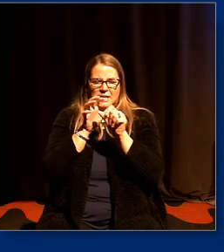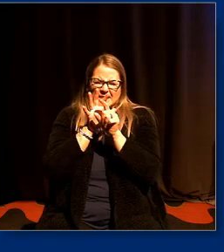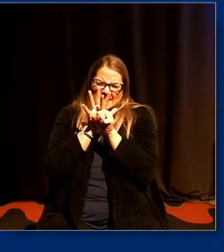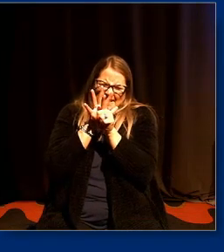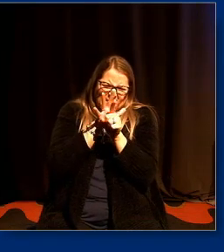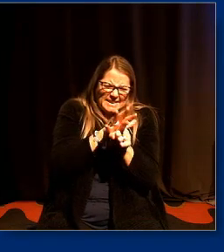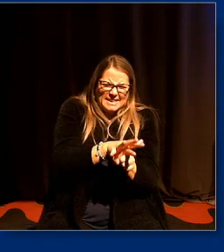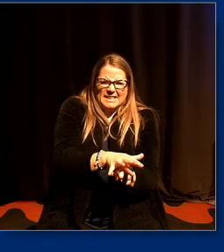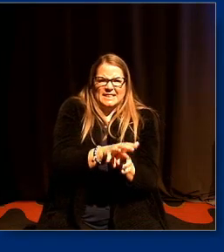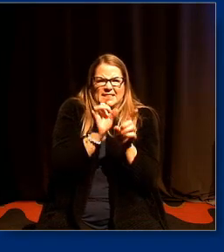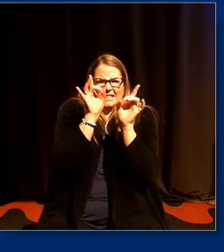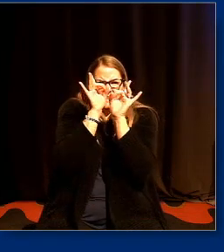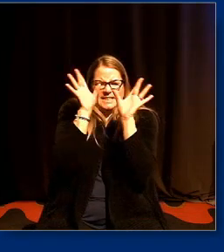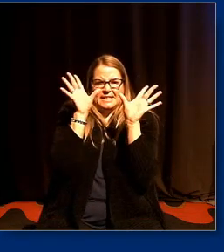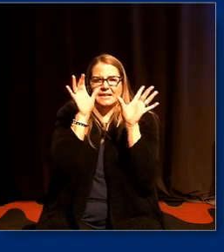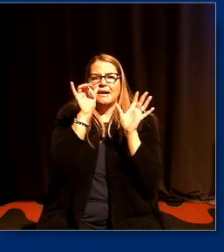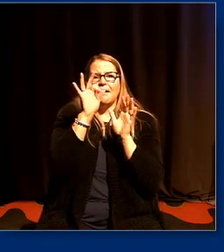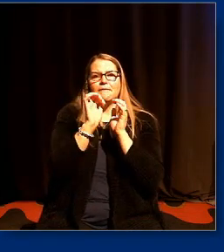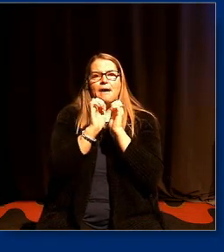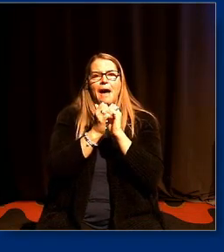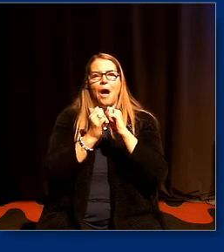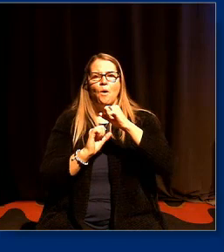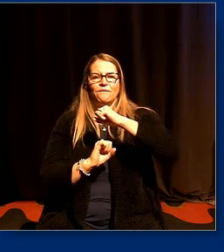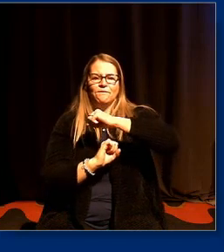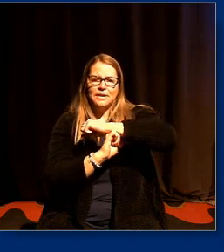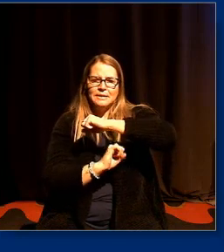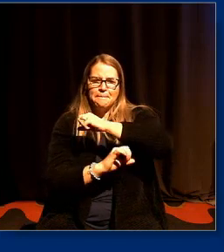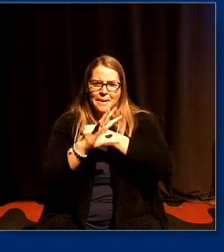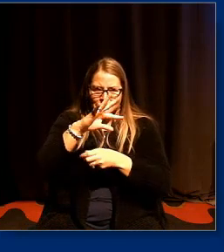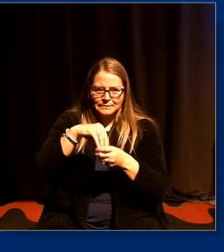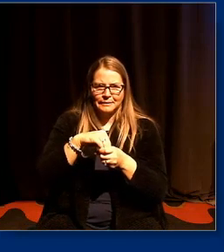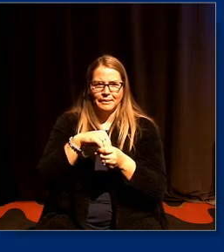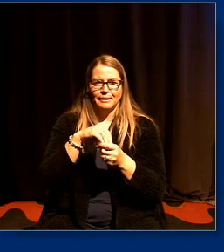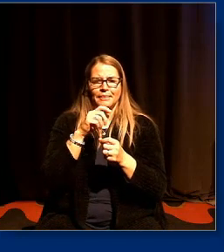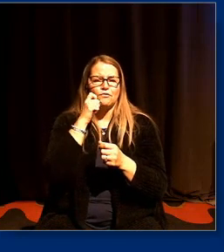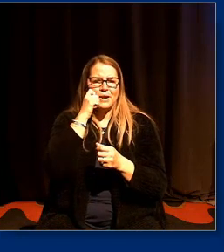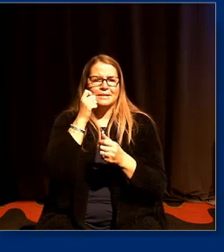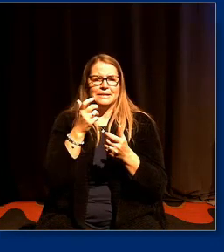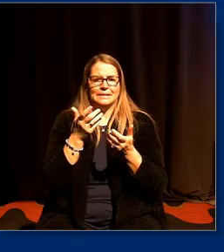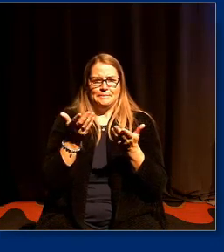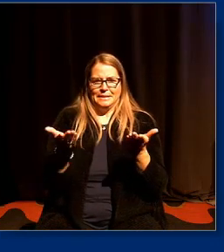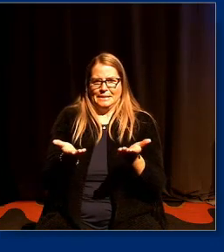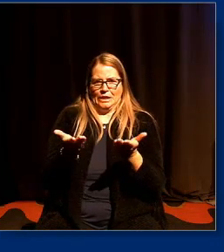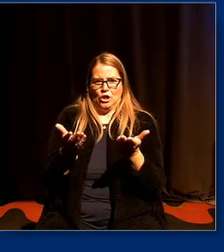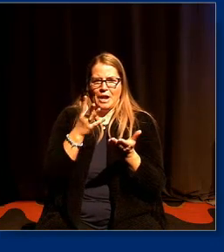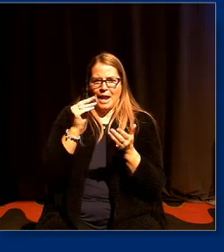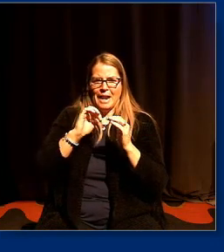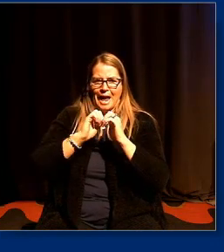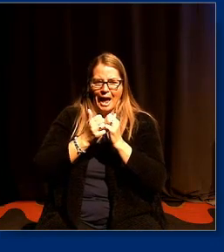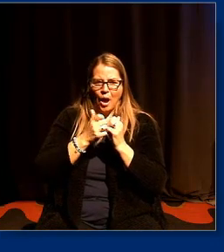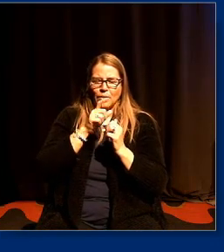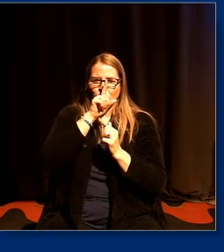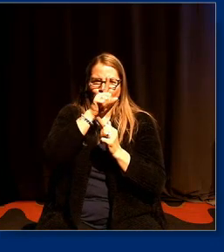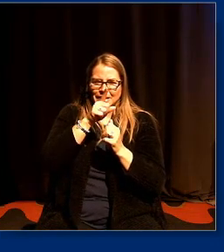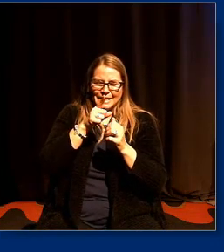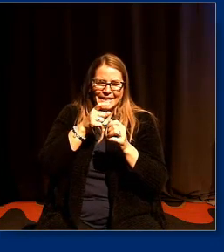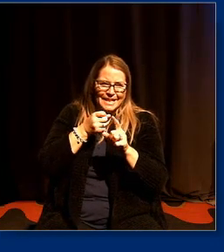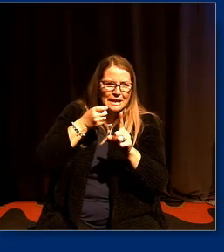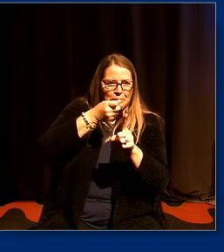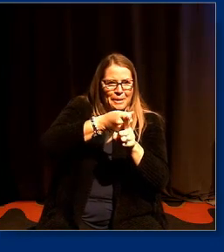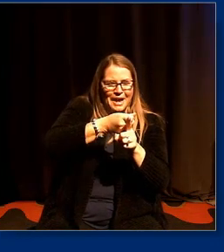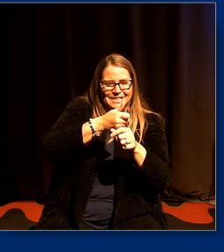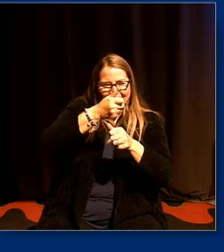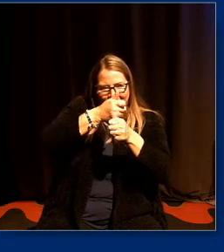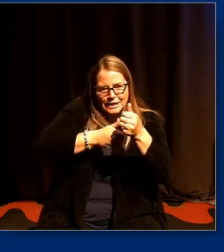actually being confronted with just how fundamental racism is and how implicated so many parts of